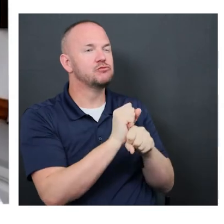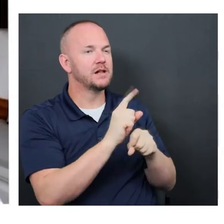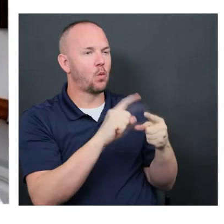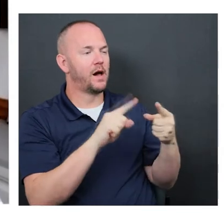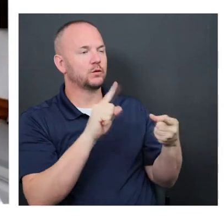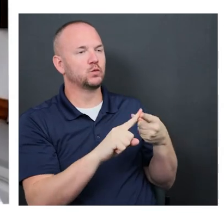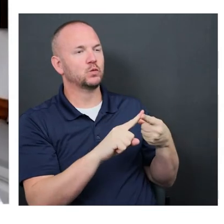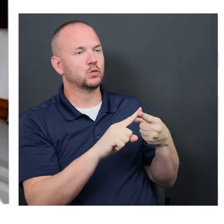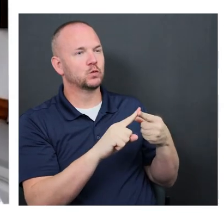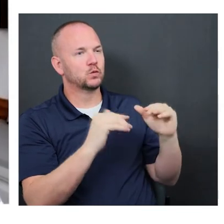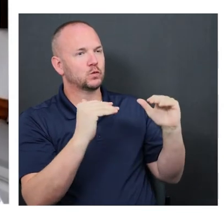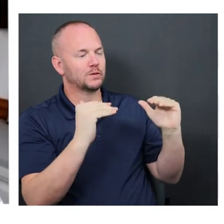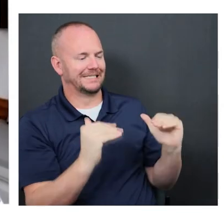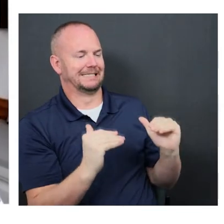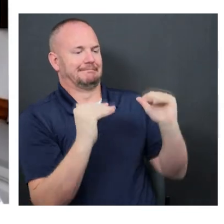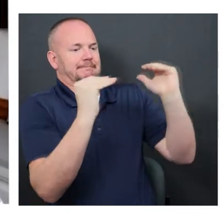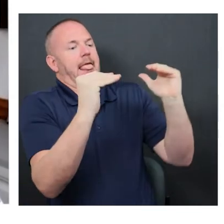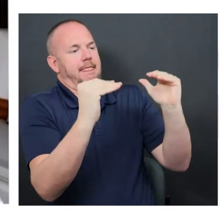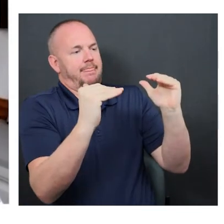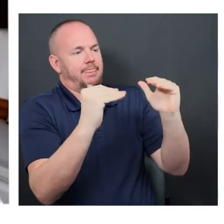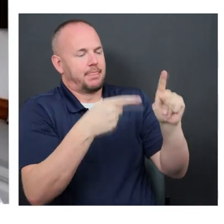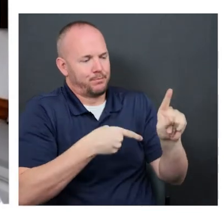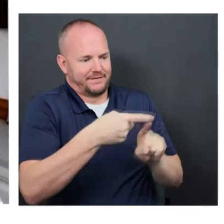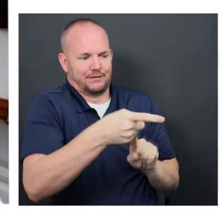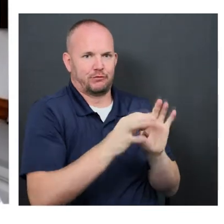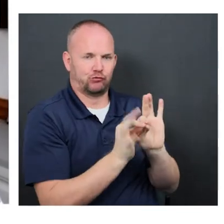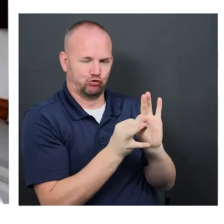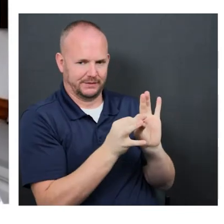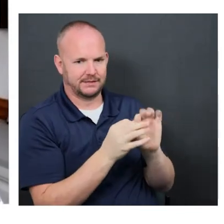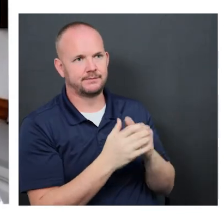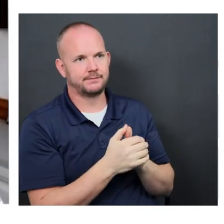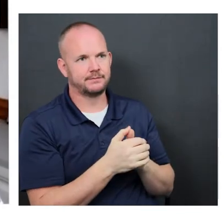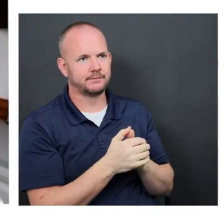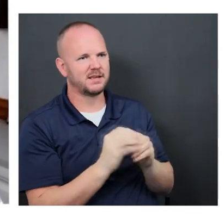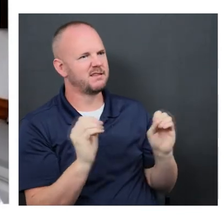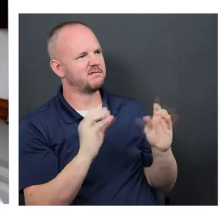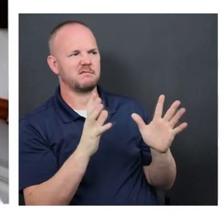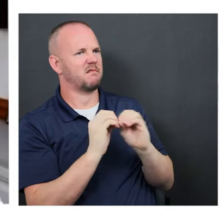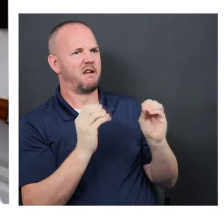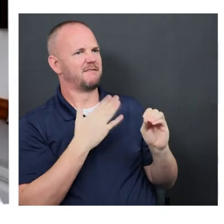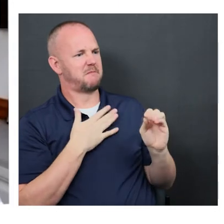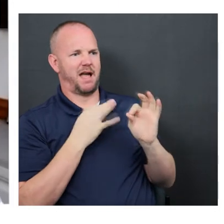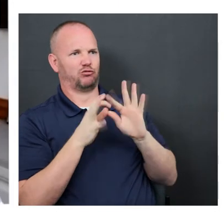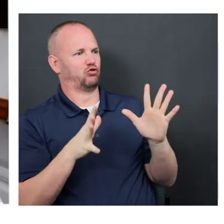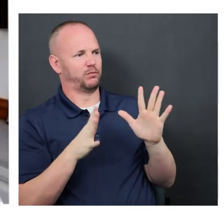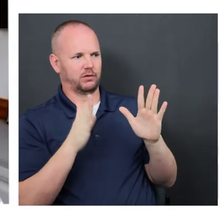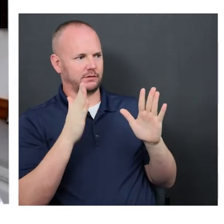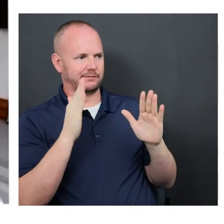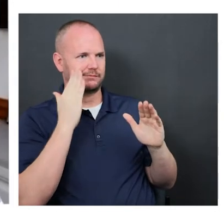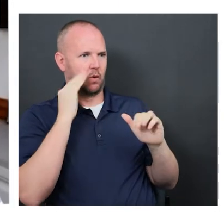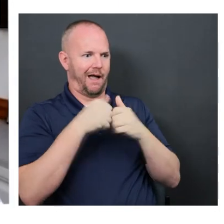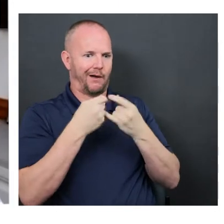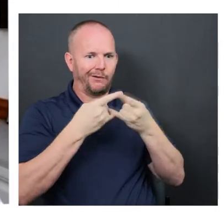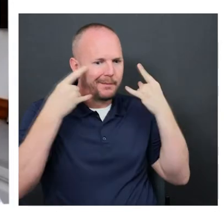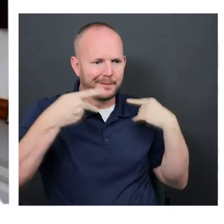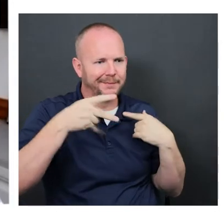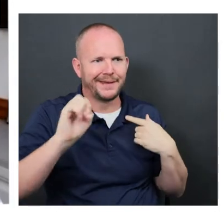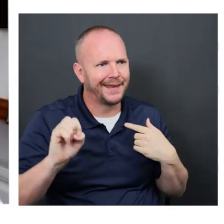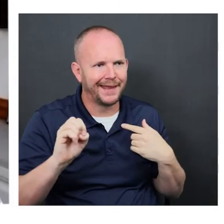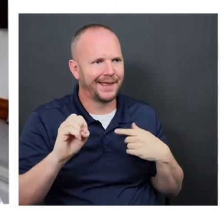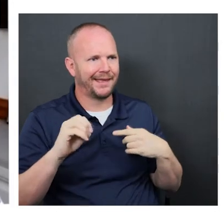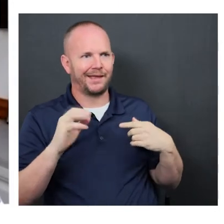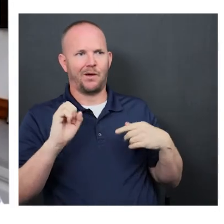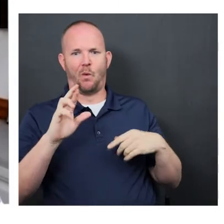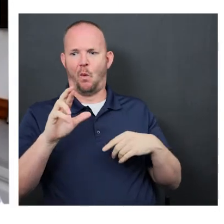raised the level of professionalism that we have. You know, none of my interpreters really knew how to put on PPE. Occasionally we go